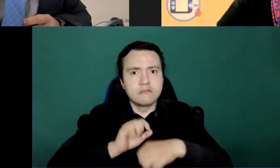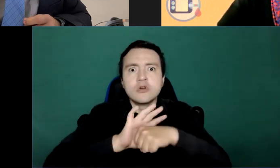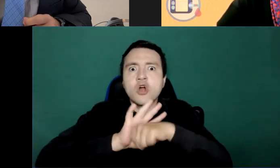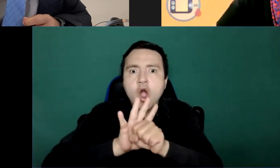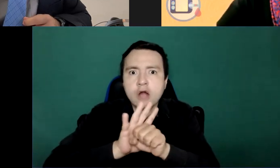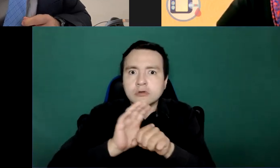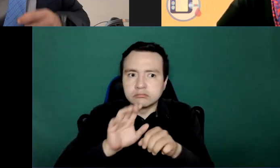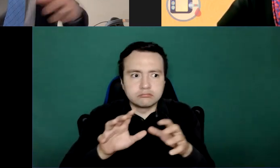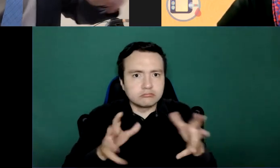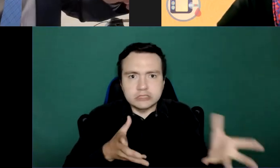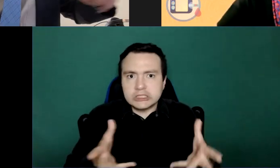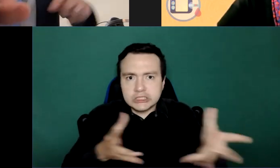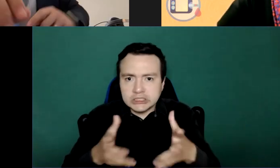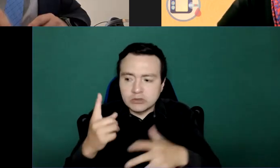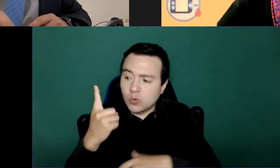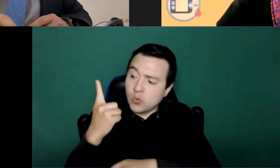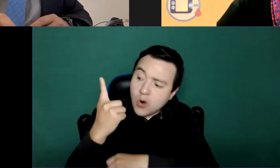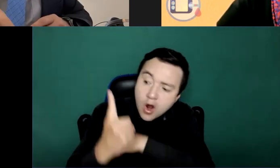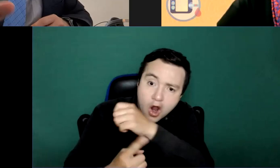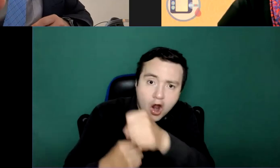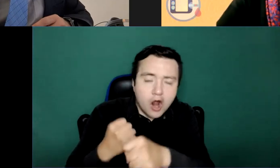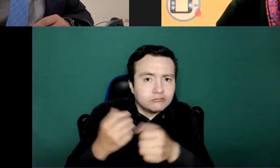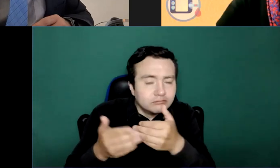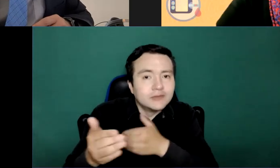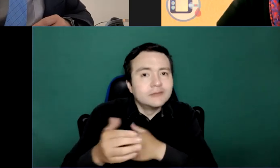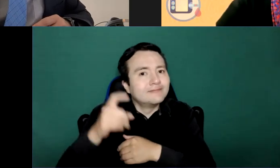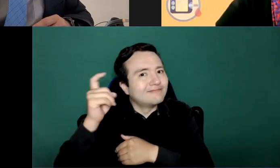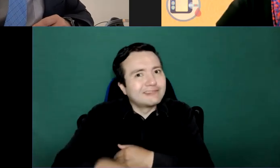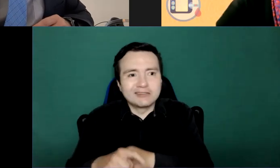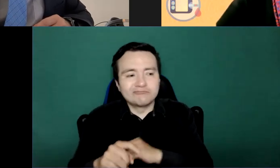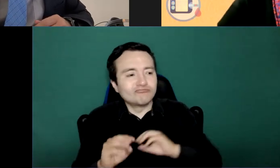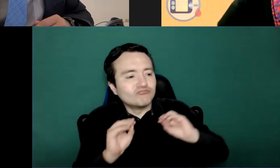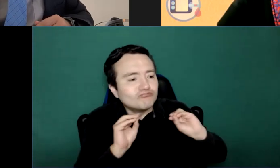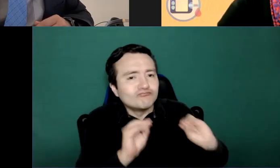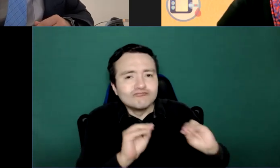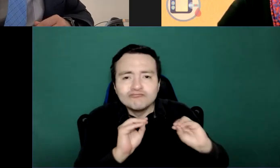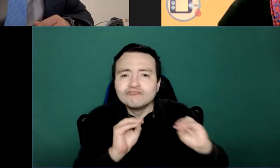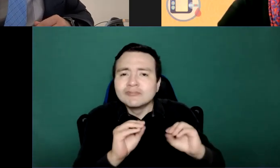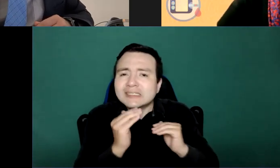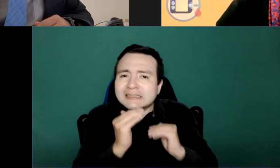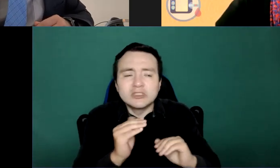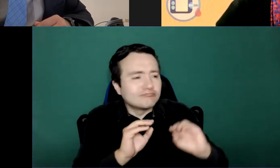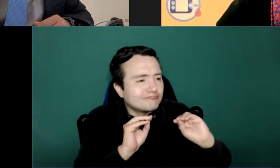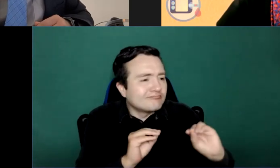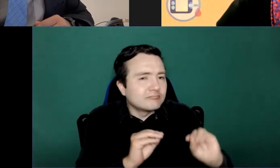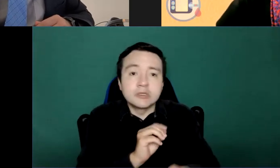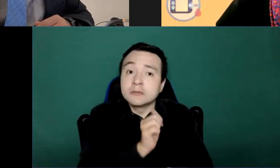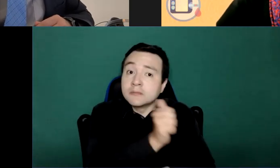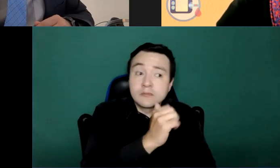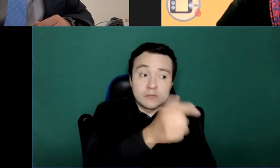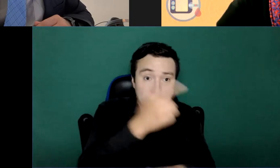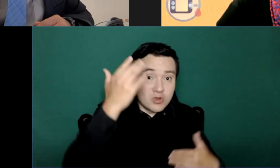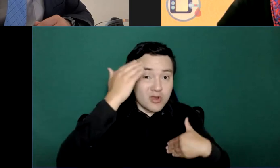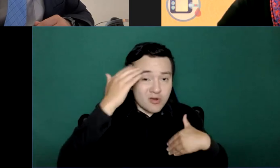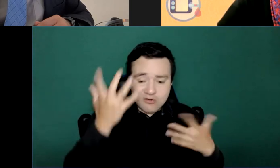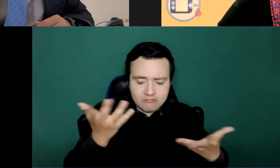one year on. I do think the time has come for a minimal